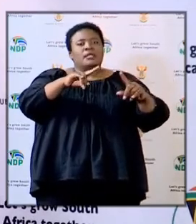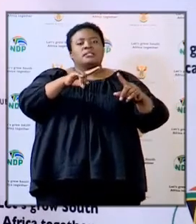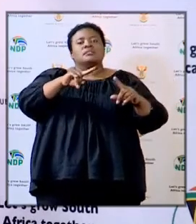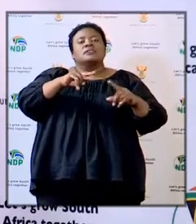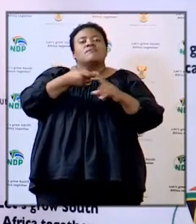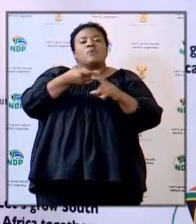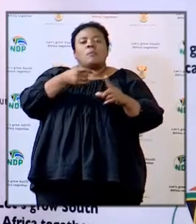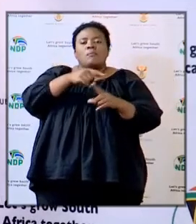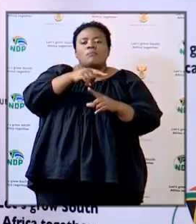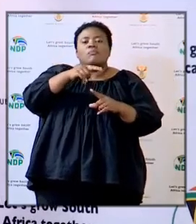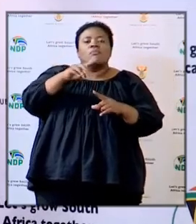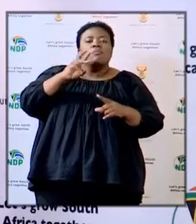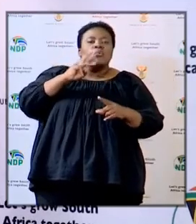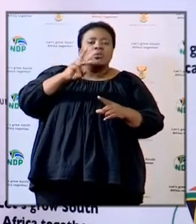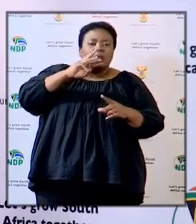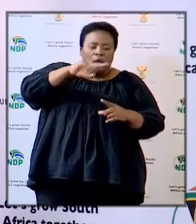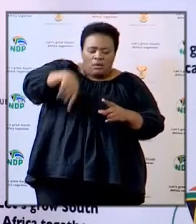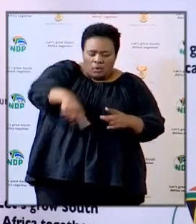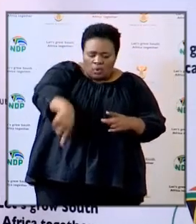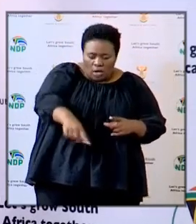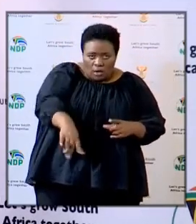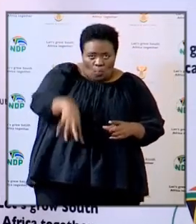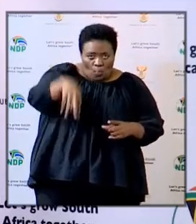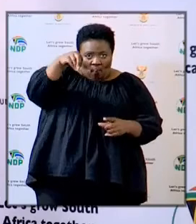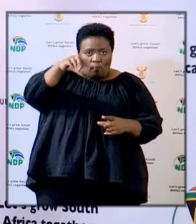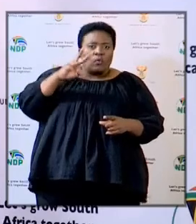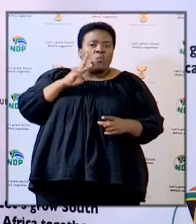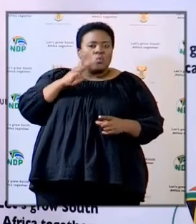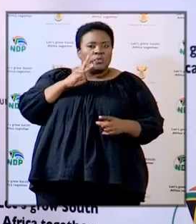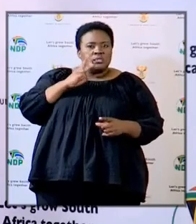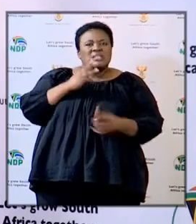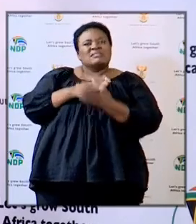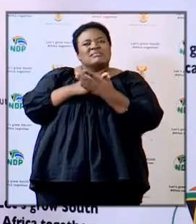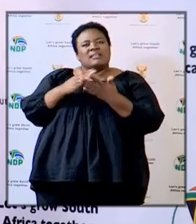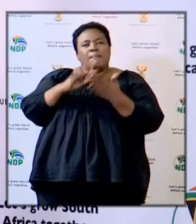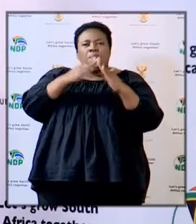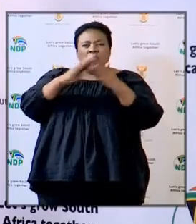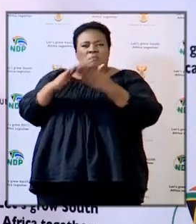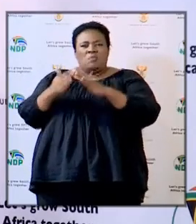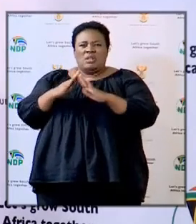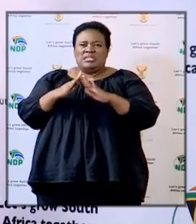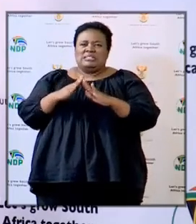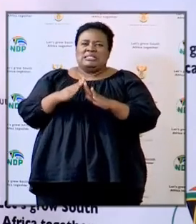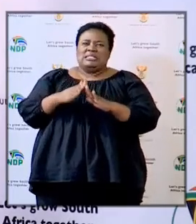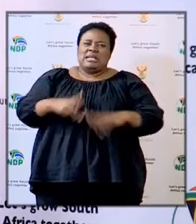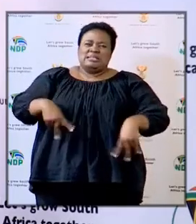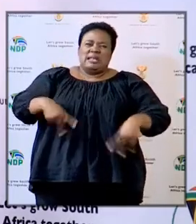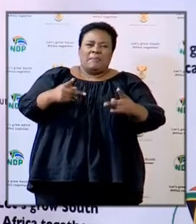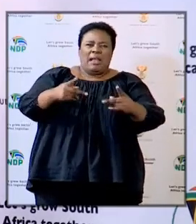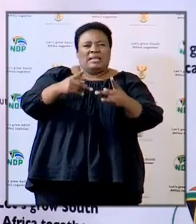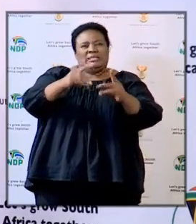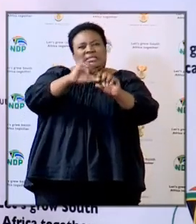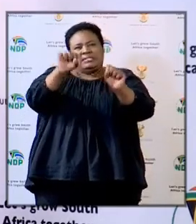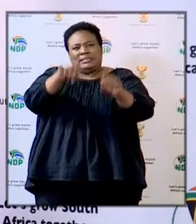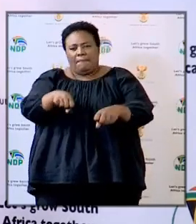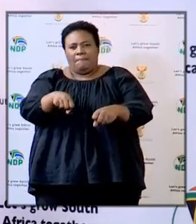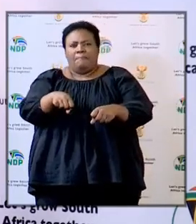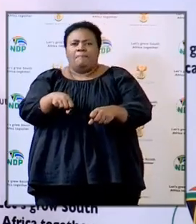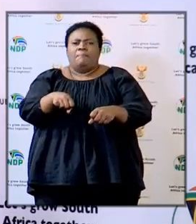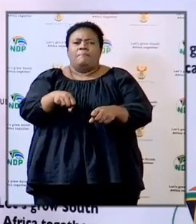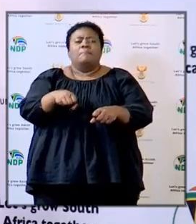boreholes we have also seen some of the community members or community supply systems network and reservoir